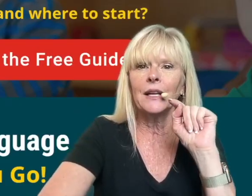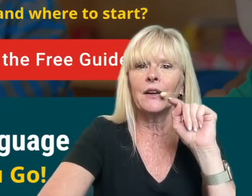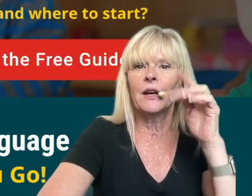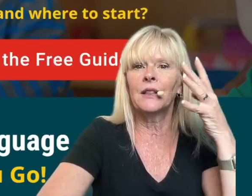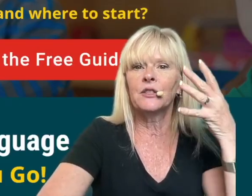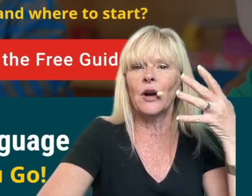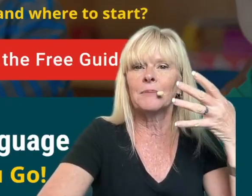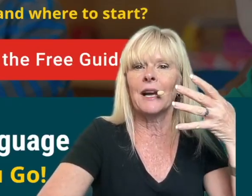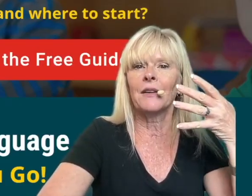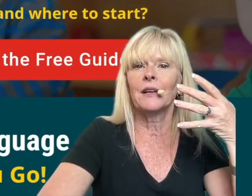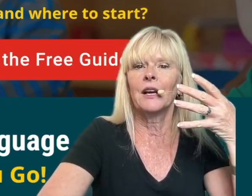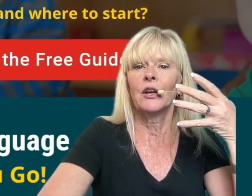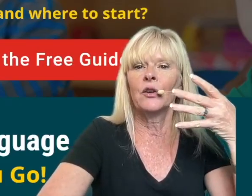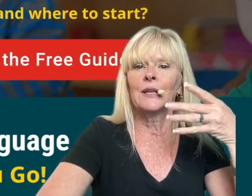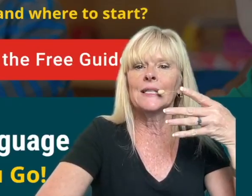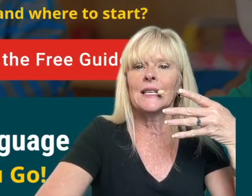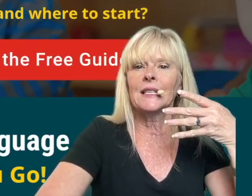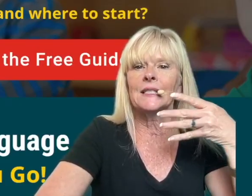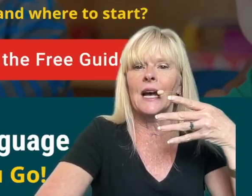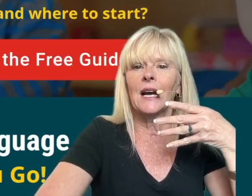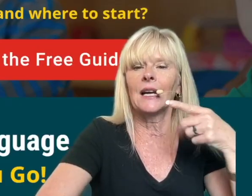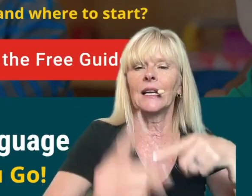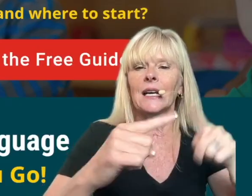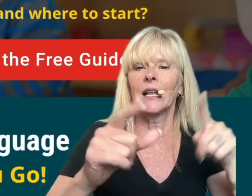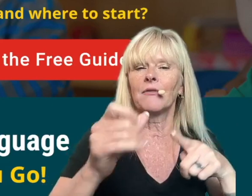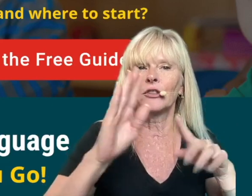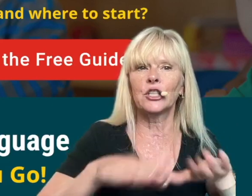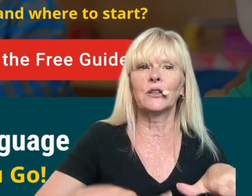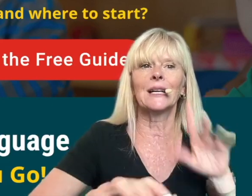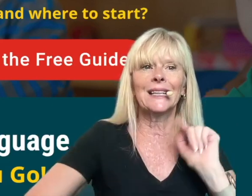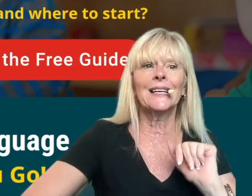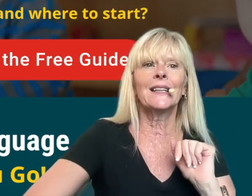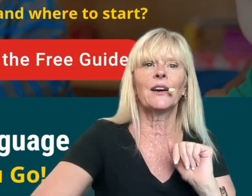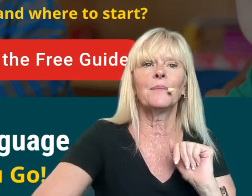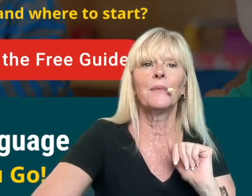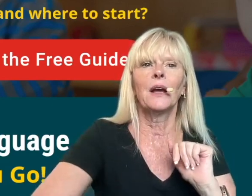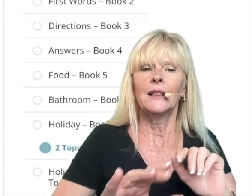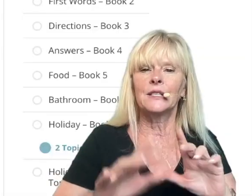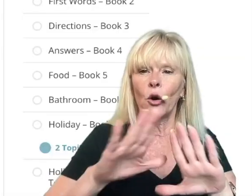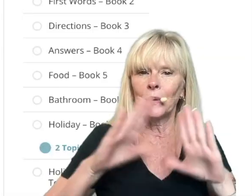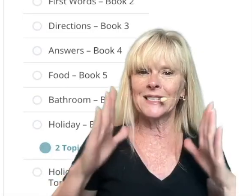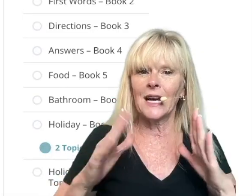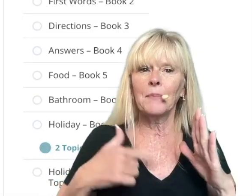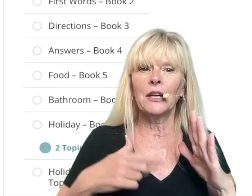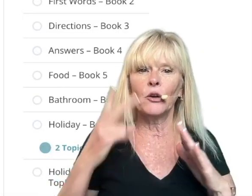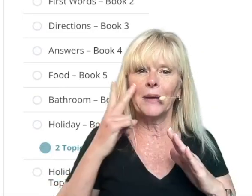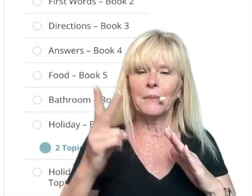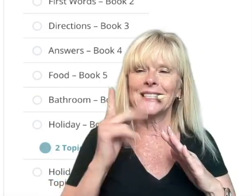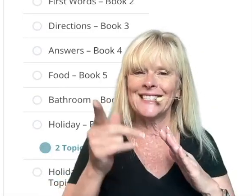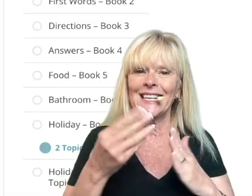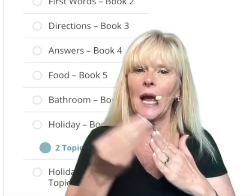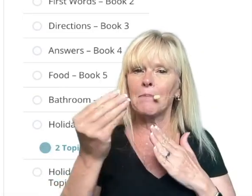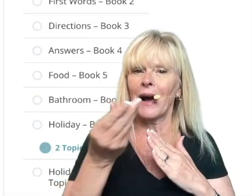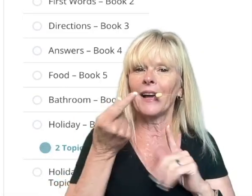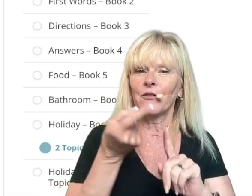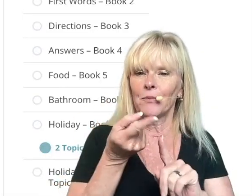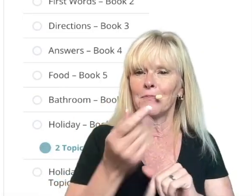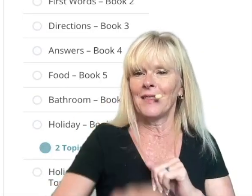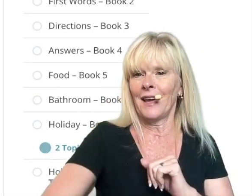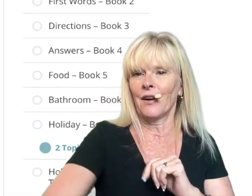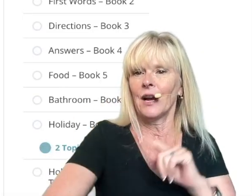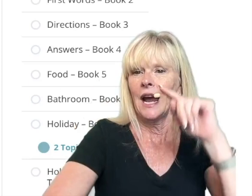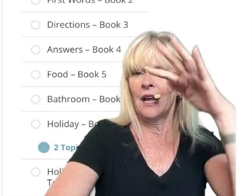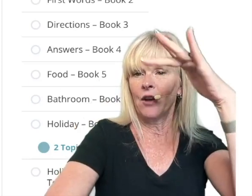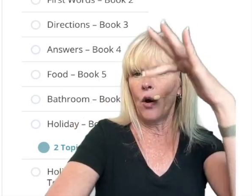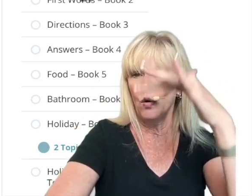you click right here in the drop-down you're gonna see sign club for children click there this opens up and you'll be able to see buy it